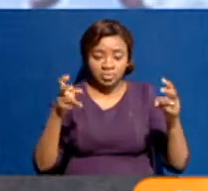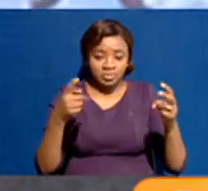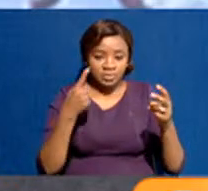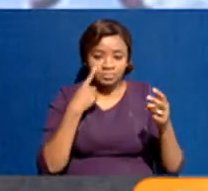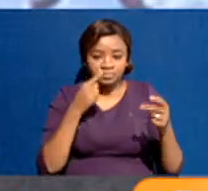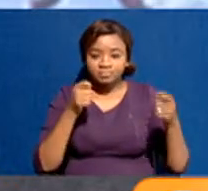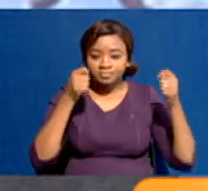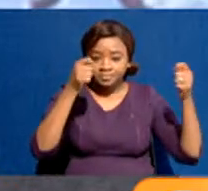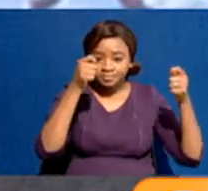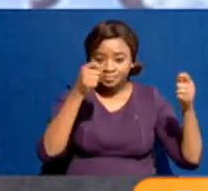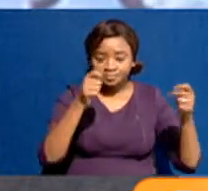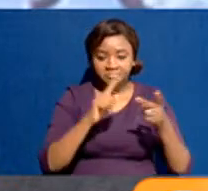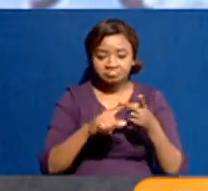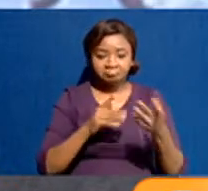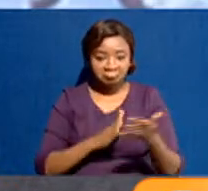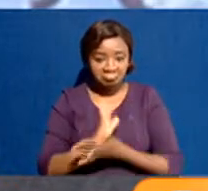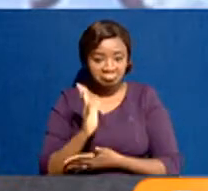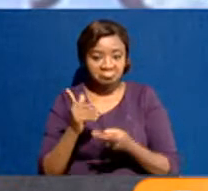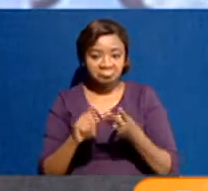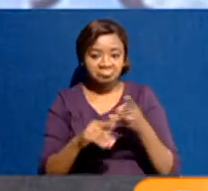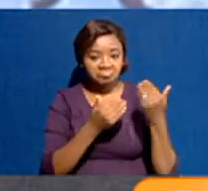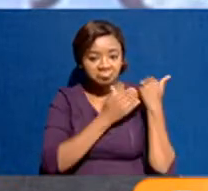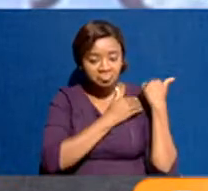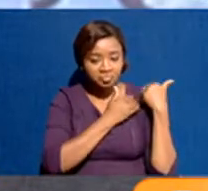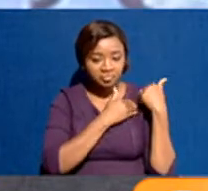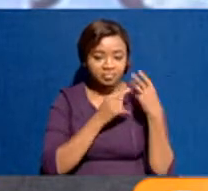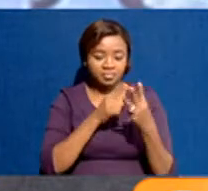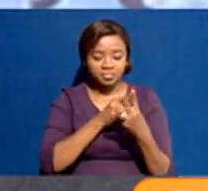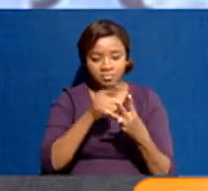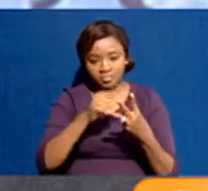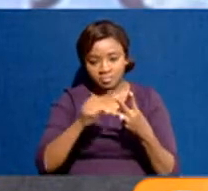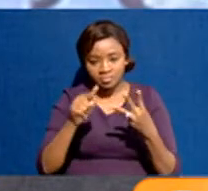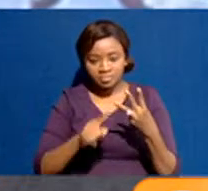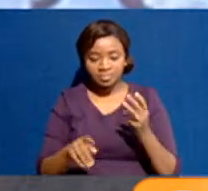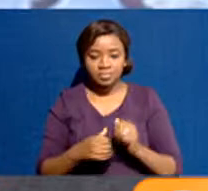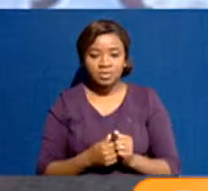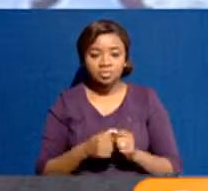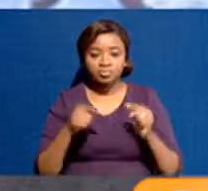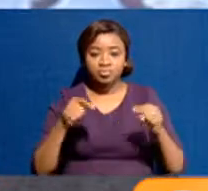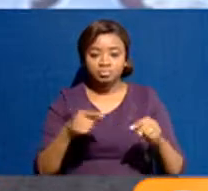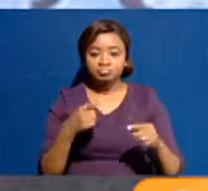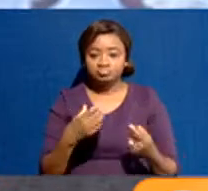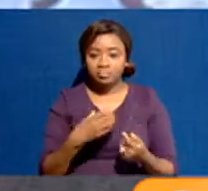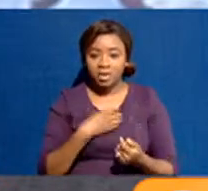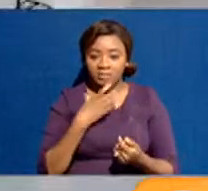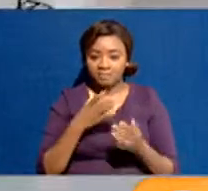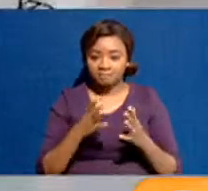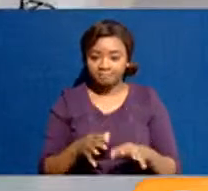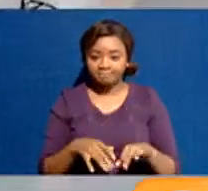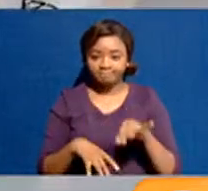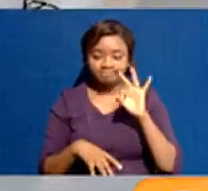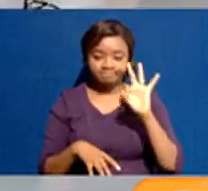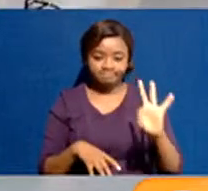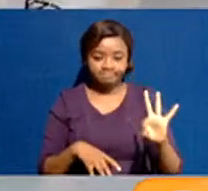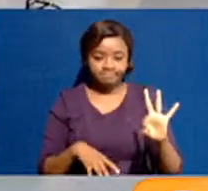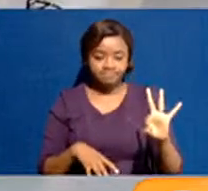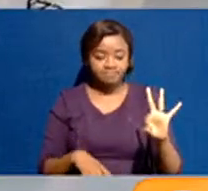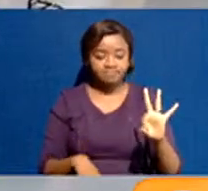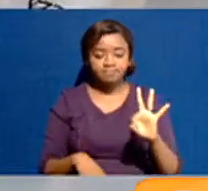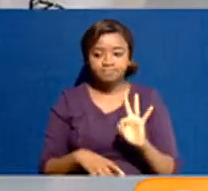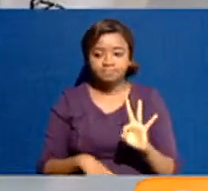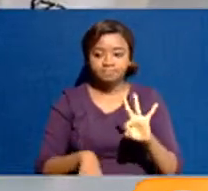protests, rights, and duties. And joining us in studio is, I've got three guests here with me. I've got governance analyst, Professor Alfred